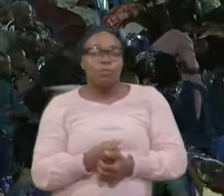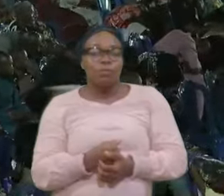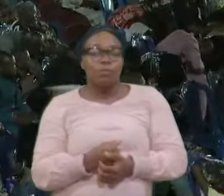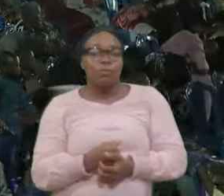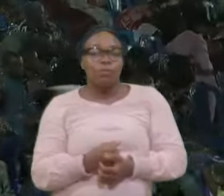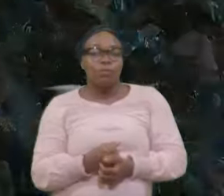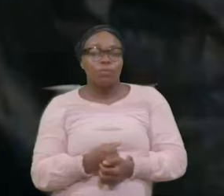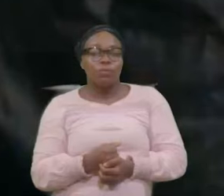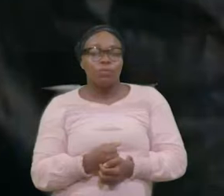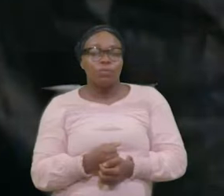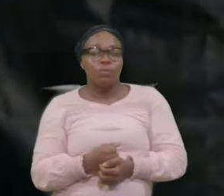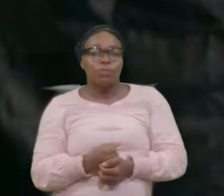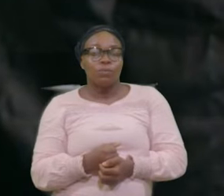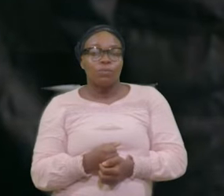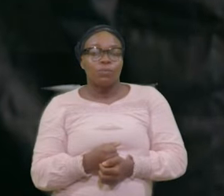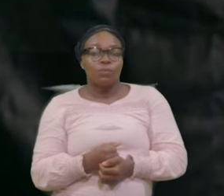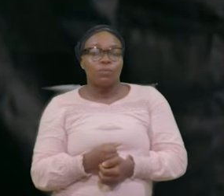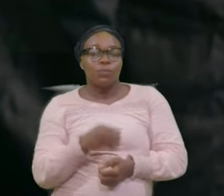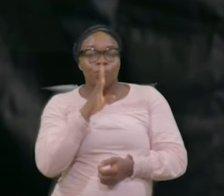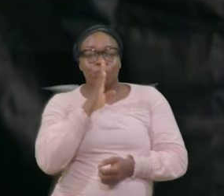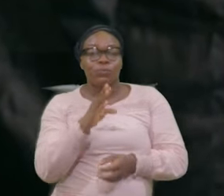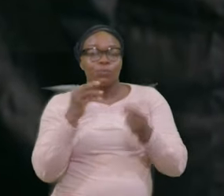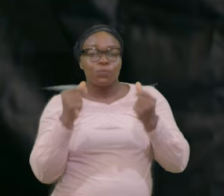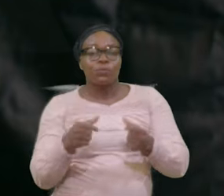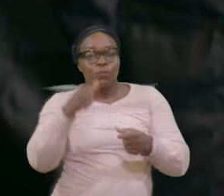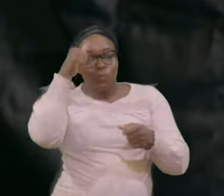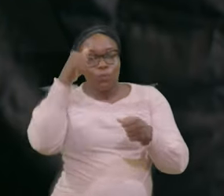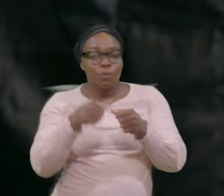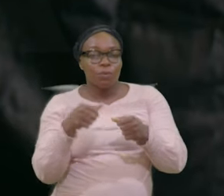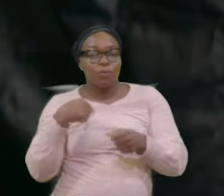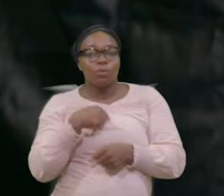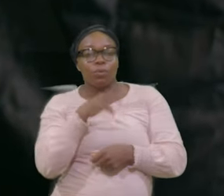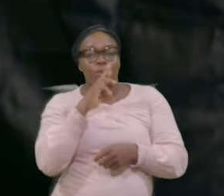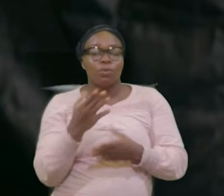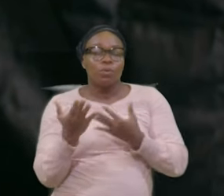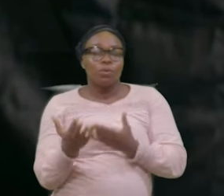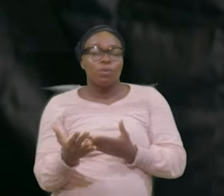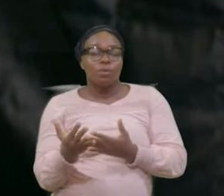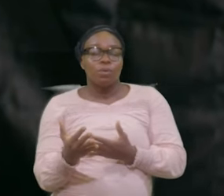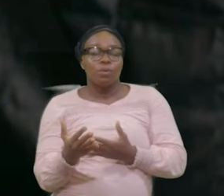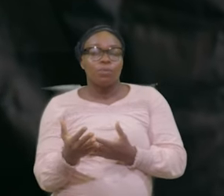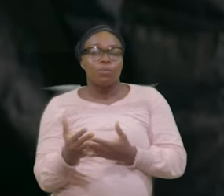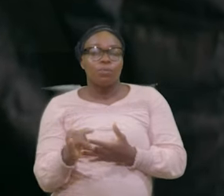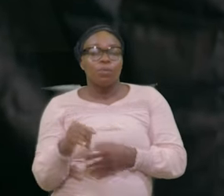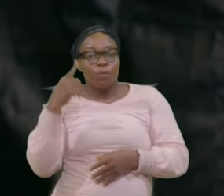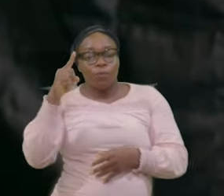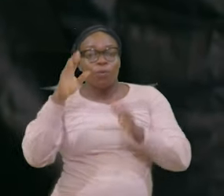Please Say The Fast About Remember We Are Waiting Okay We Are Waiting For Miracles